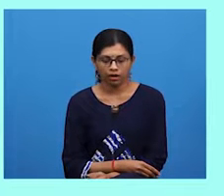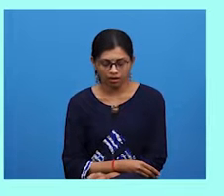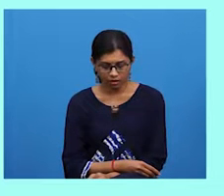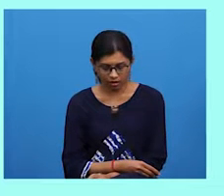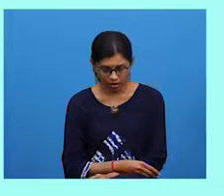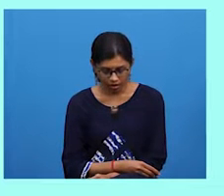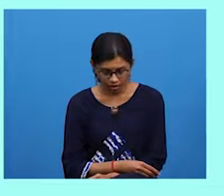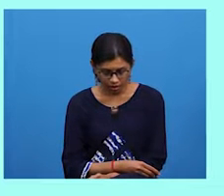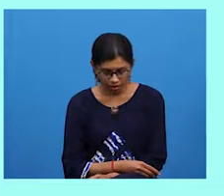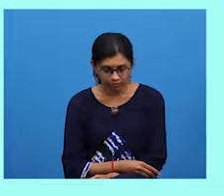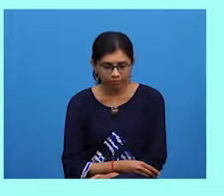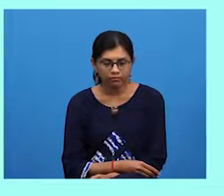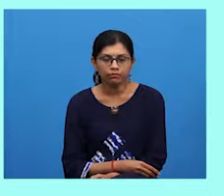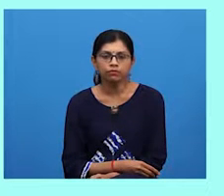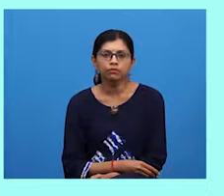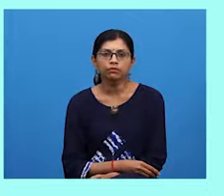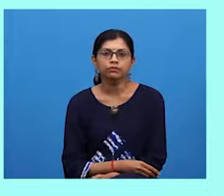in my promotion.